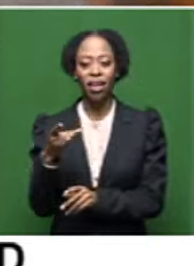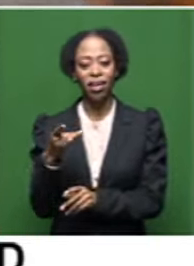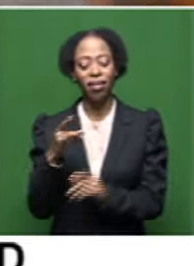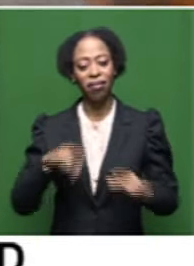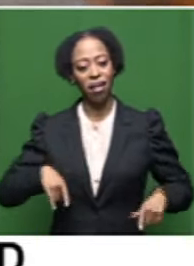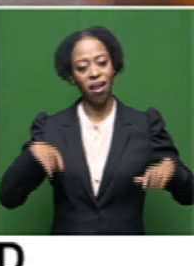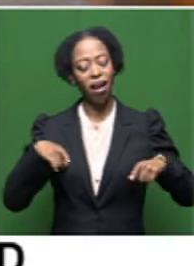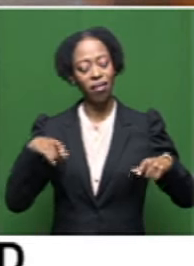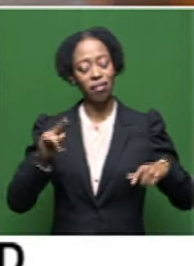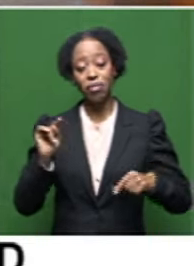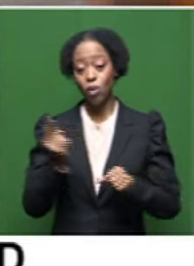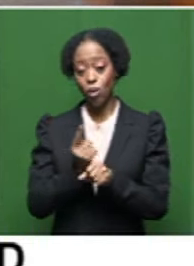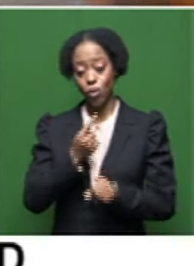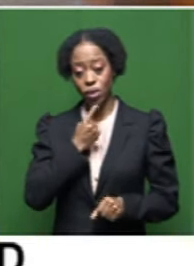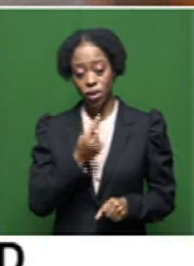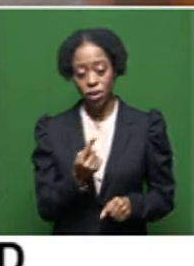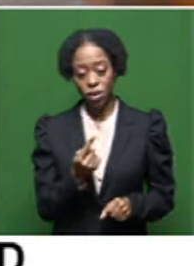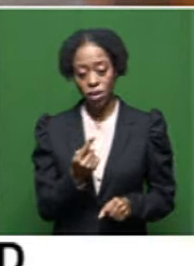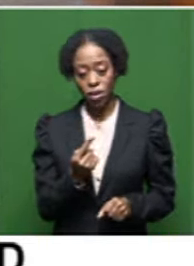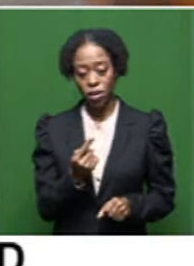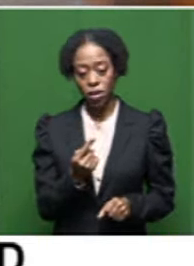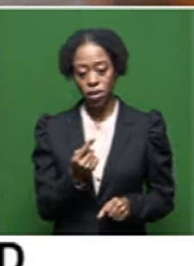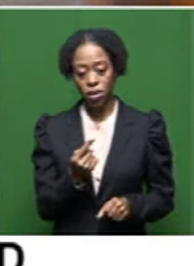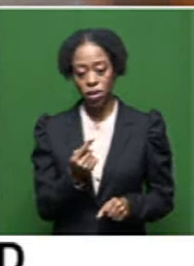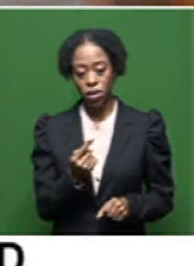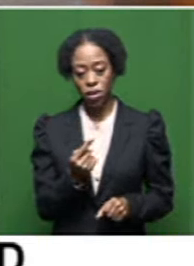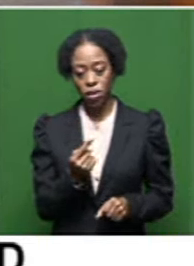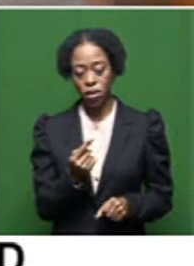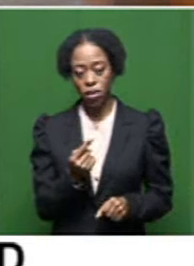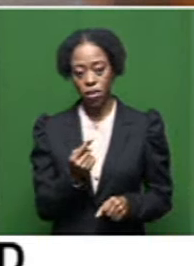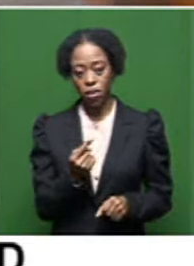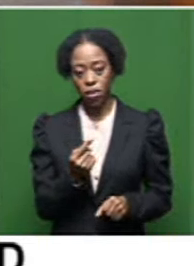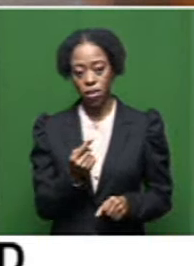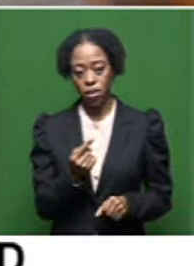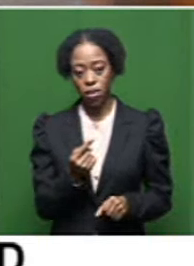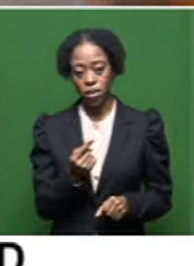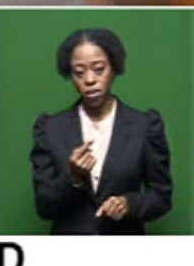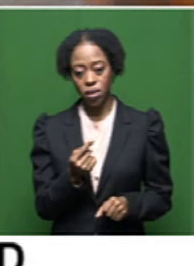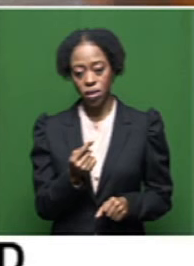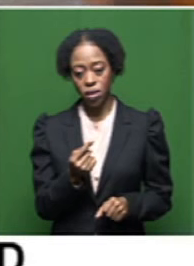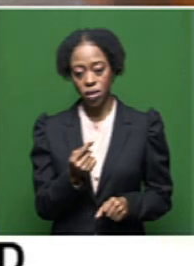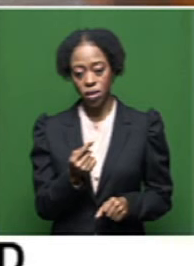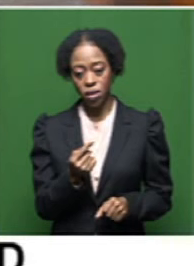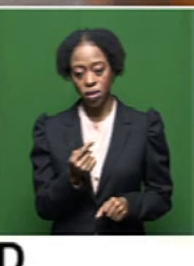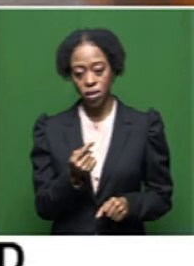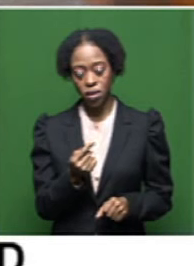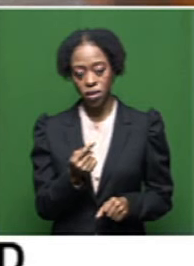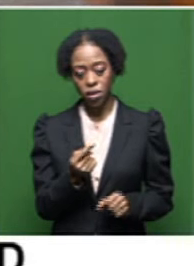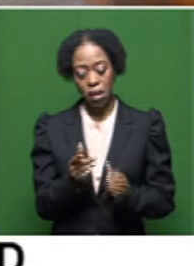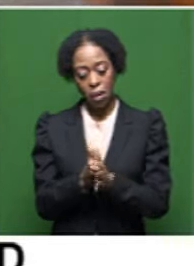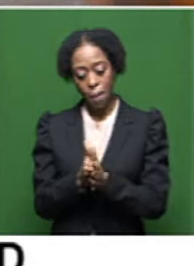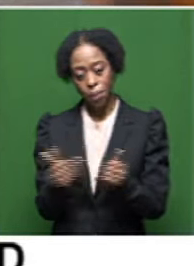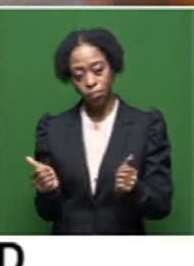about life in general, where he says, you know, when you, it's a race.